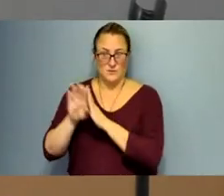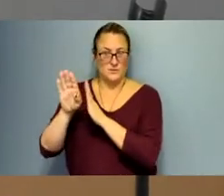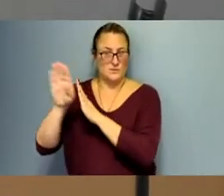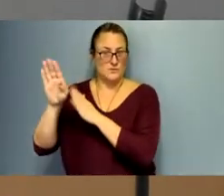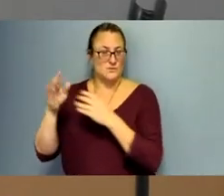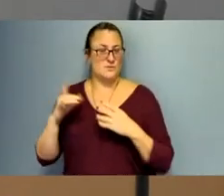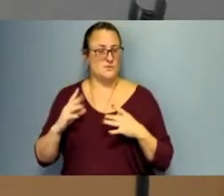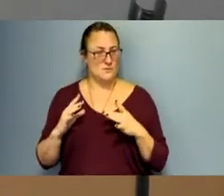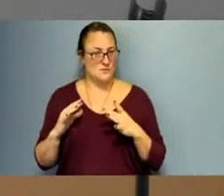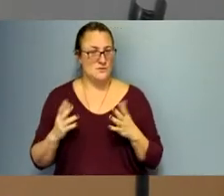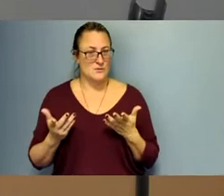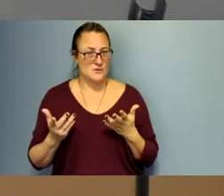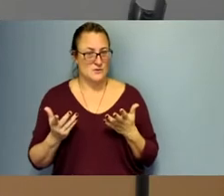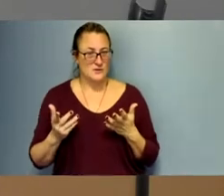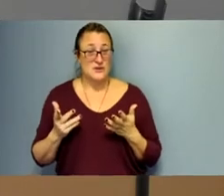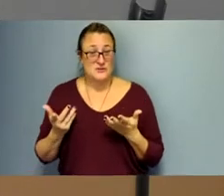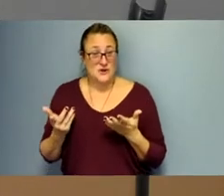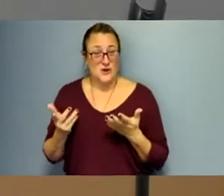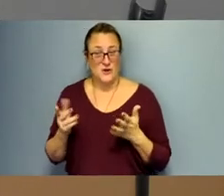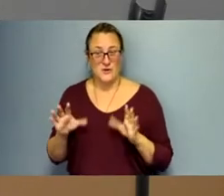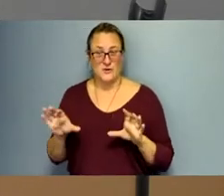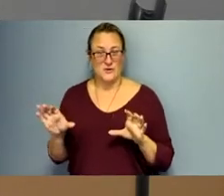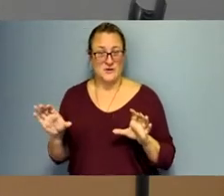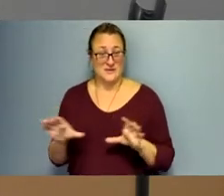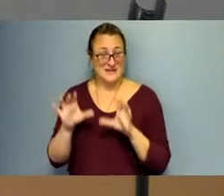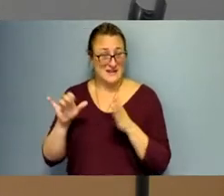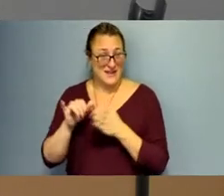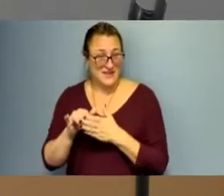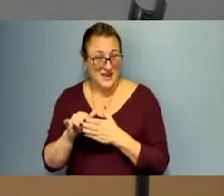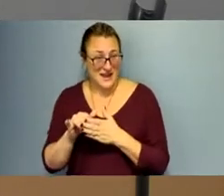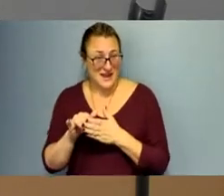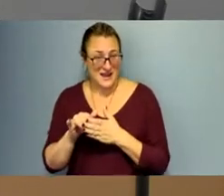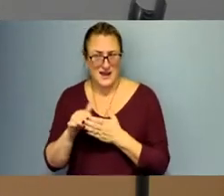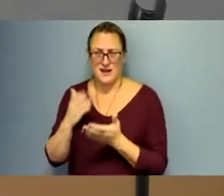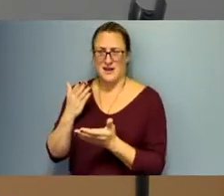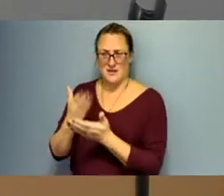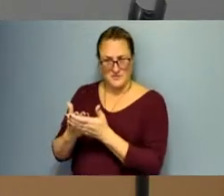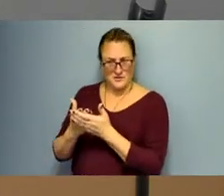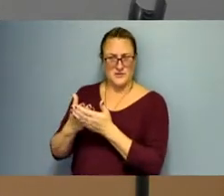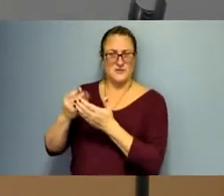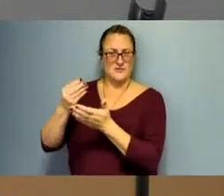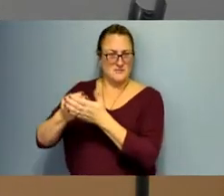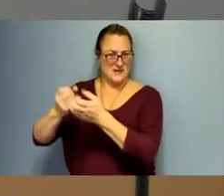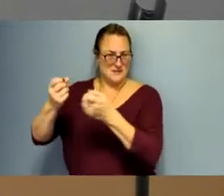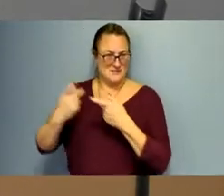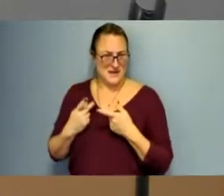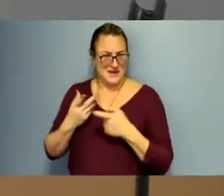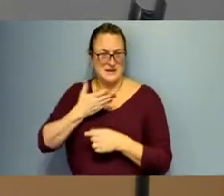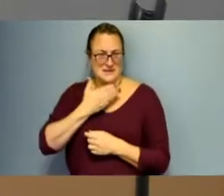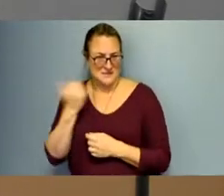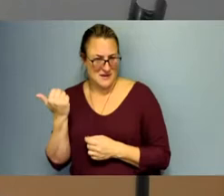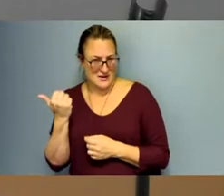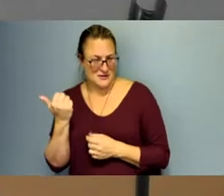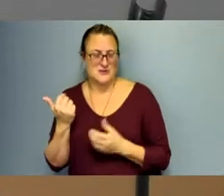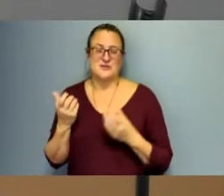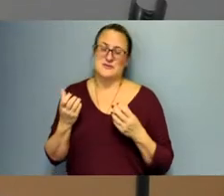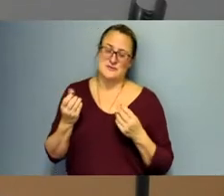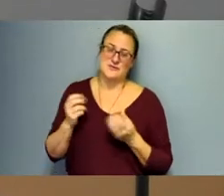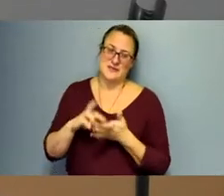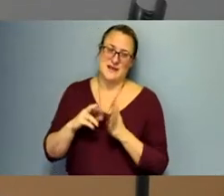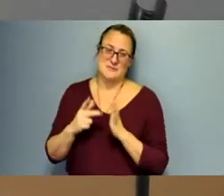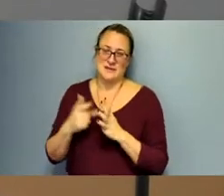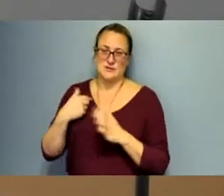So we've done that and it's proving to show its return, right? So we have taken steps that are innovative,